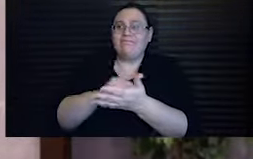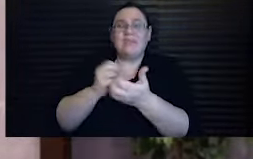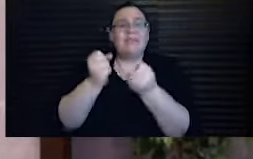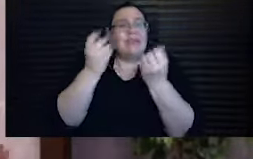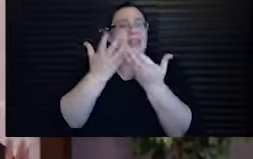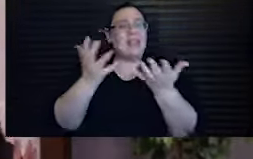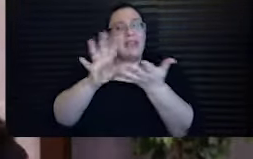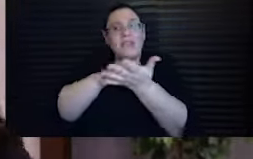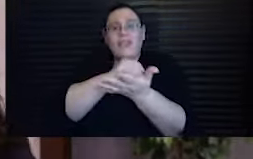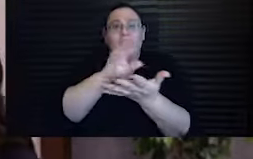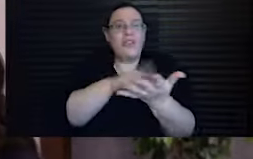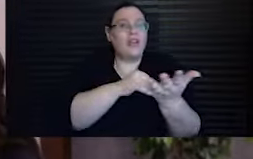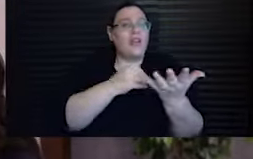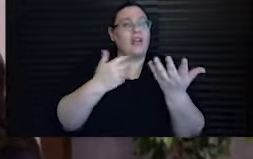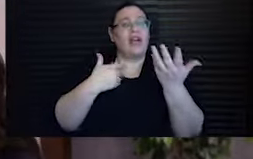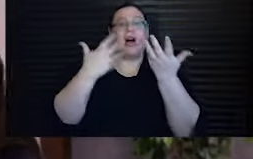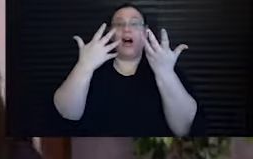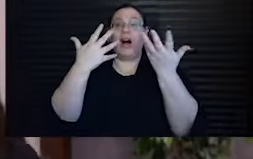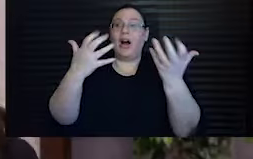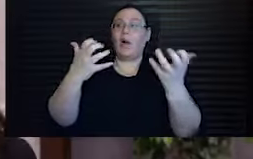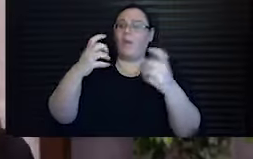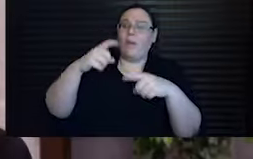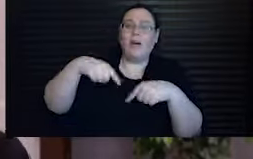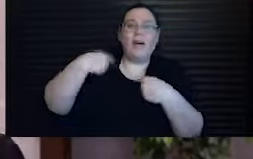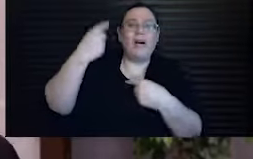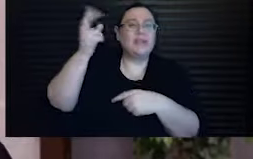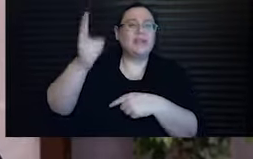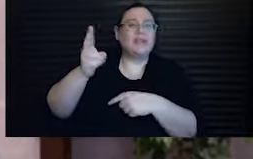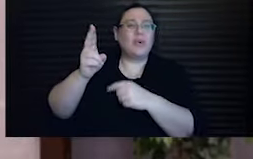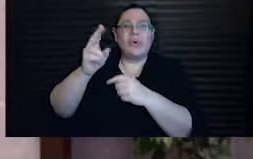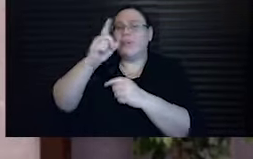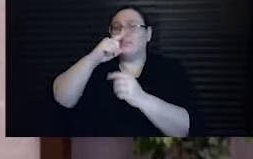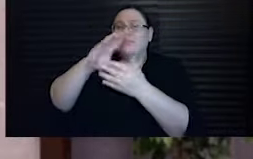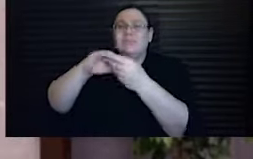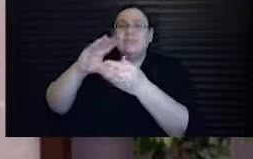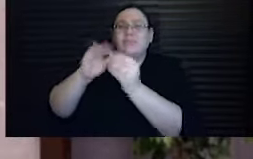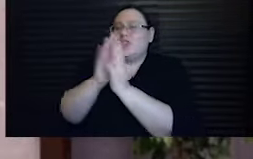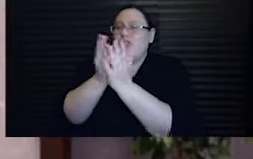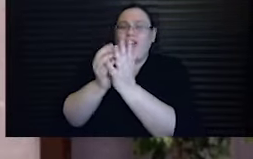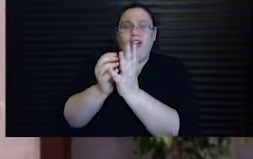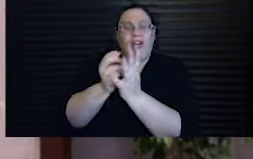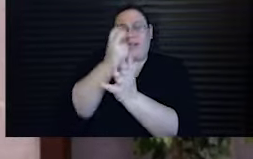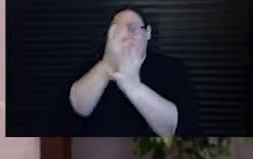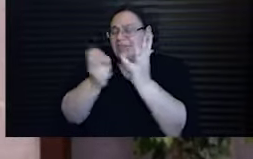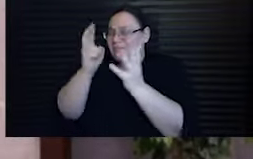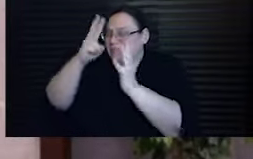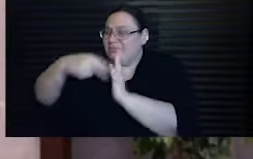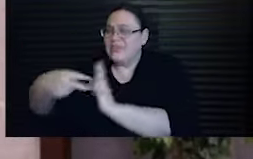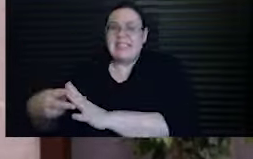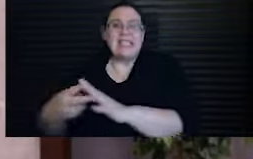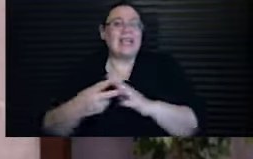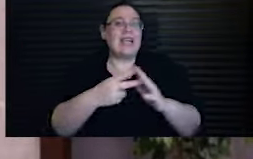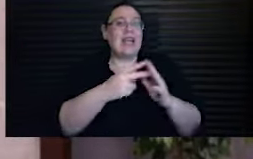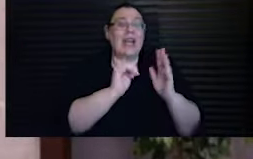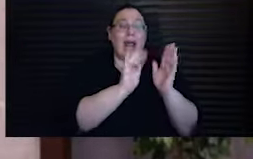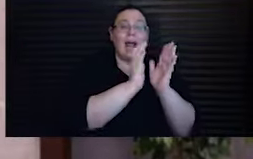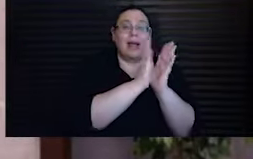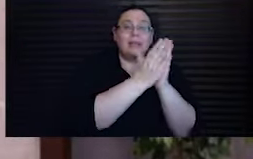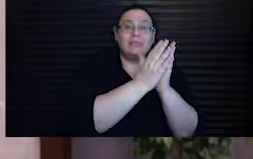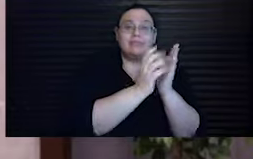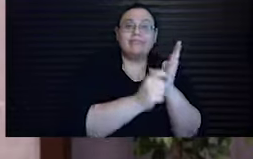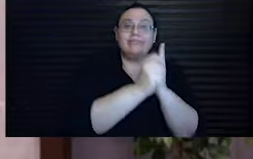much to learn. I wanted to swim in an ocean of historical fiction. I wanted to read New Yorkers cover to cover. I wanted to hear Shiarim